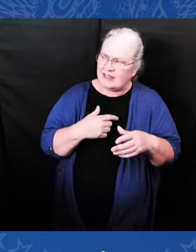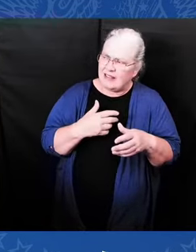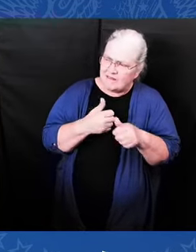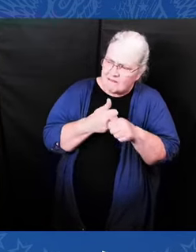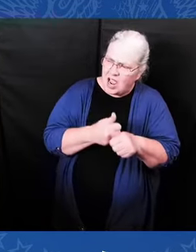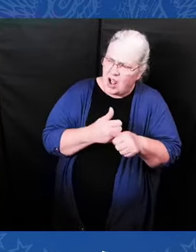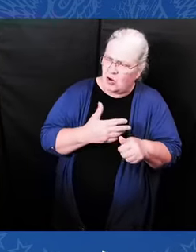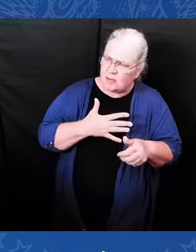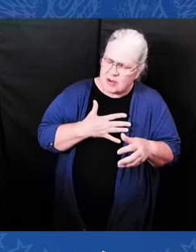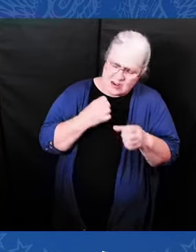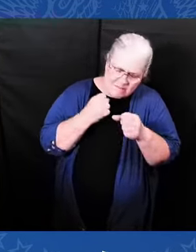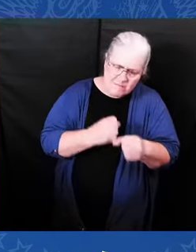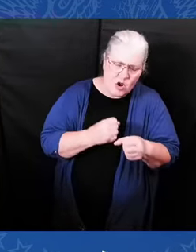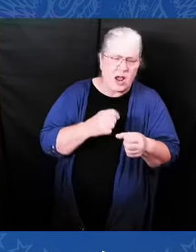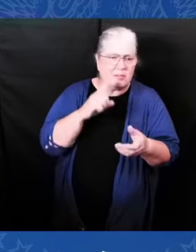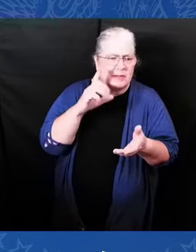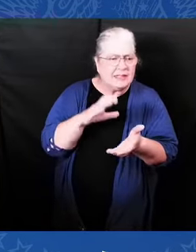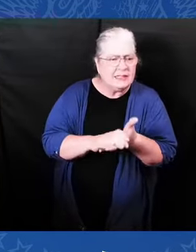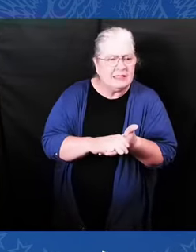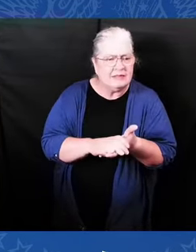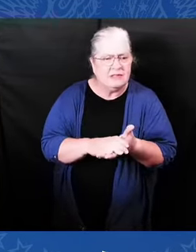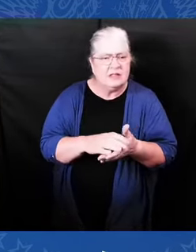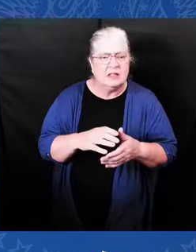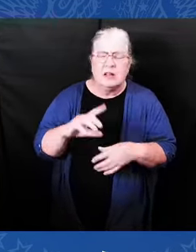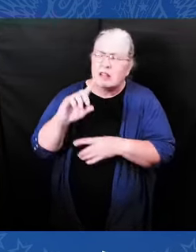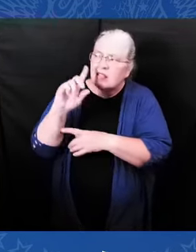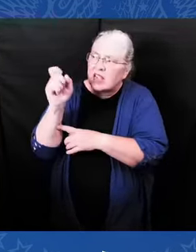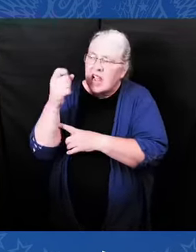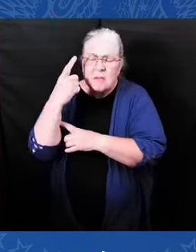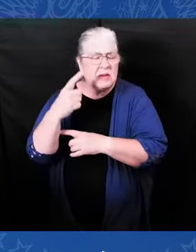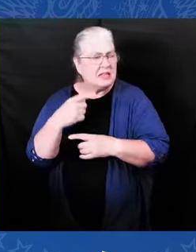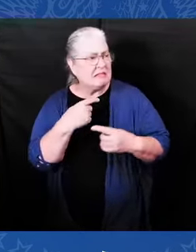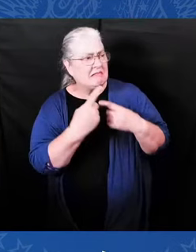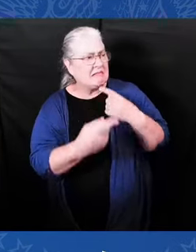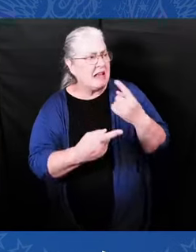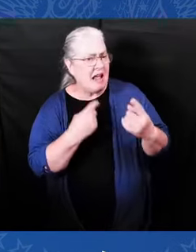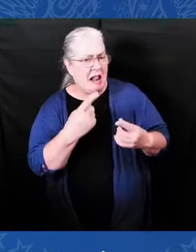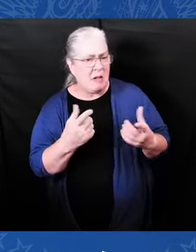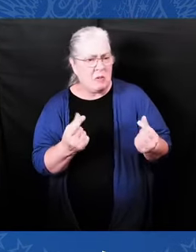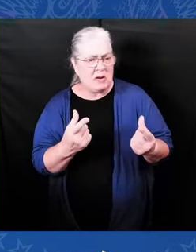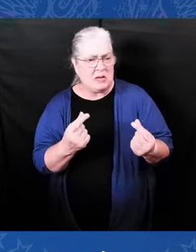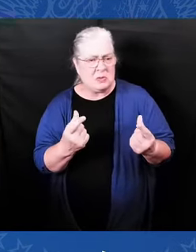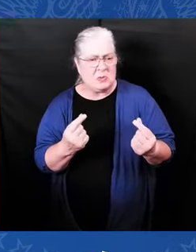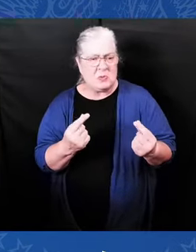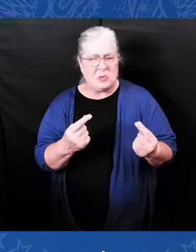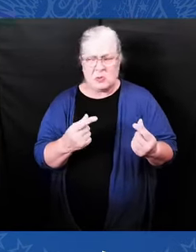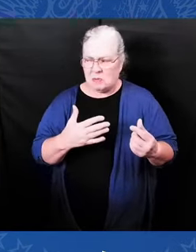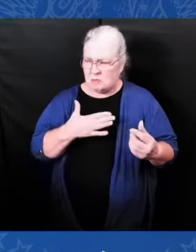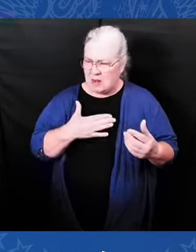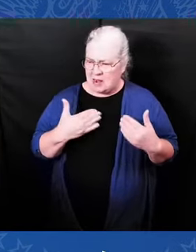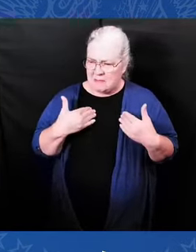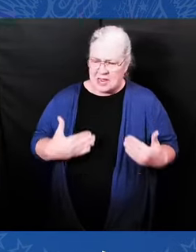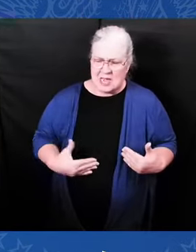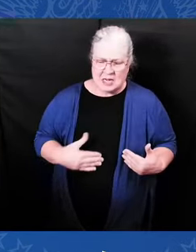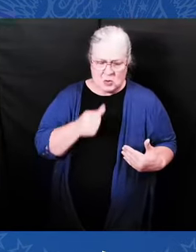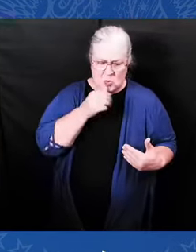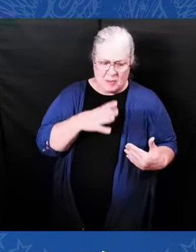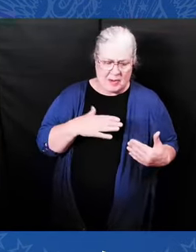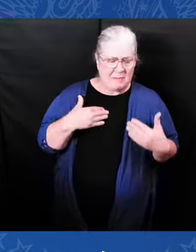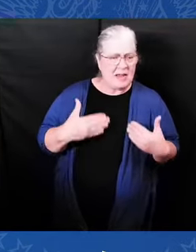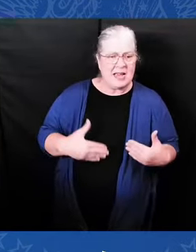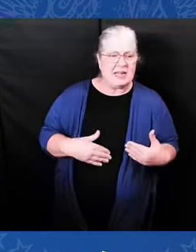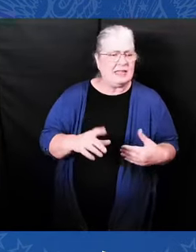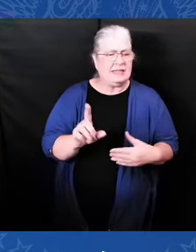And so, so many of us decided before the midterms to take it to the streets,